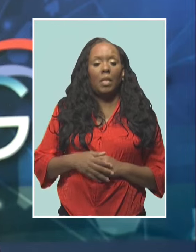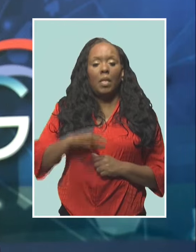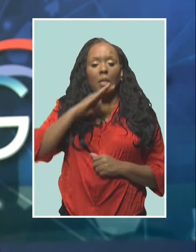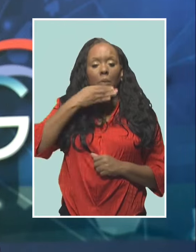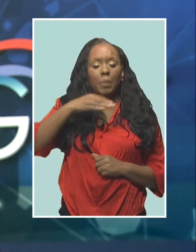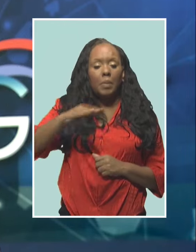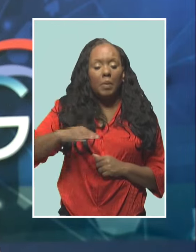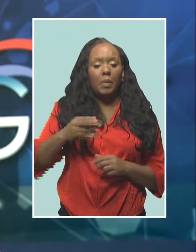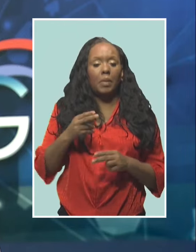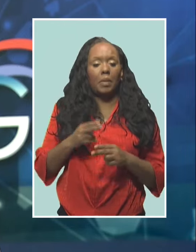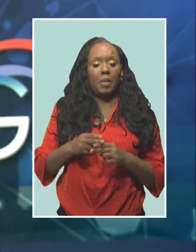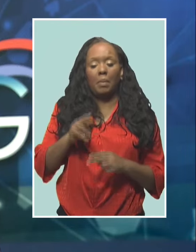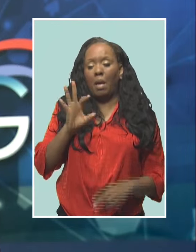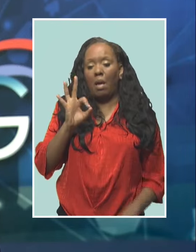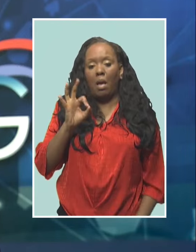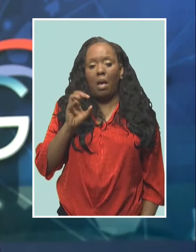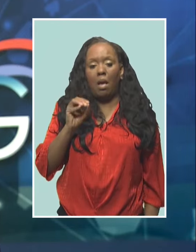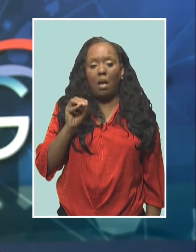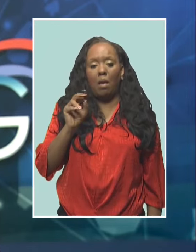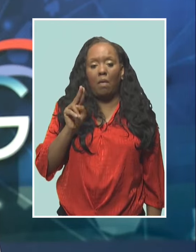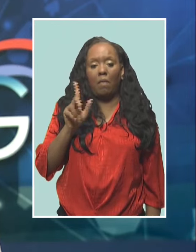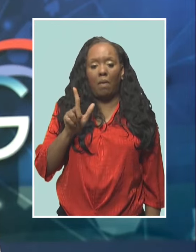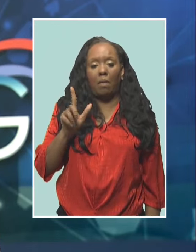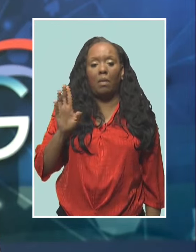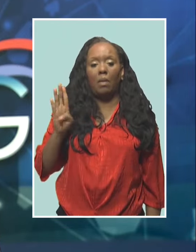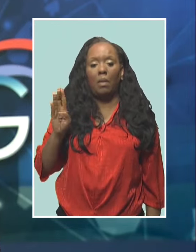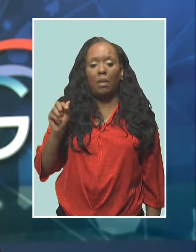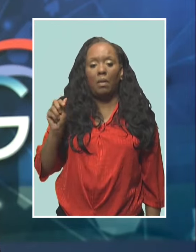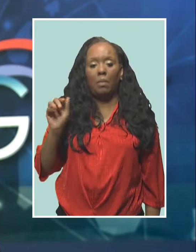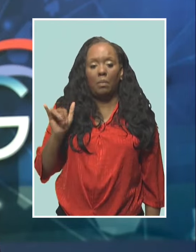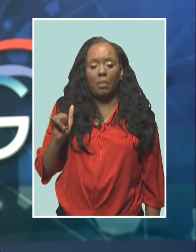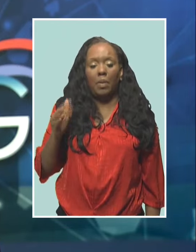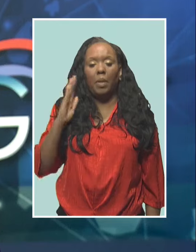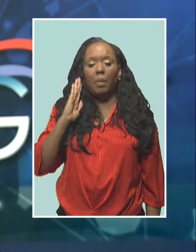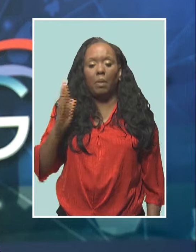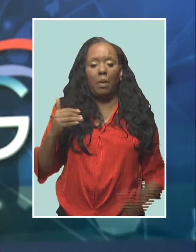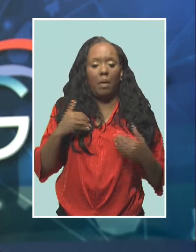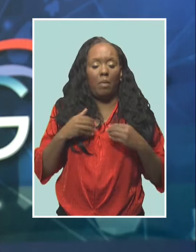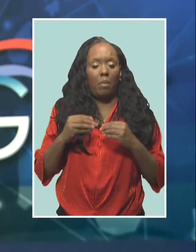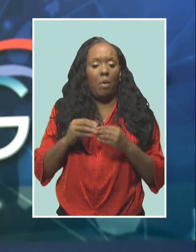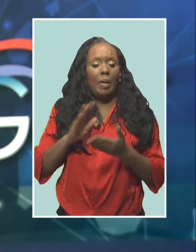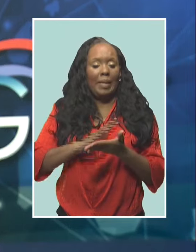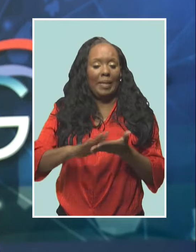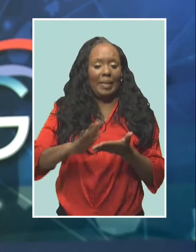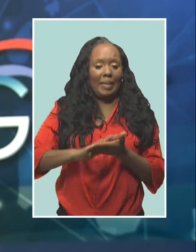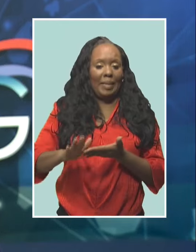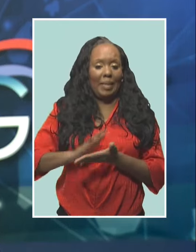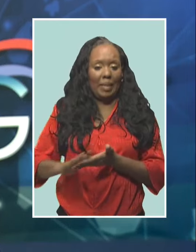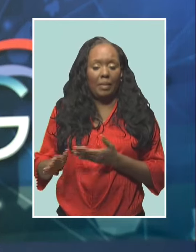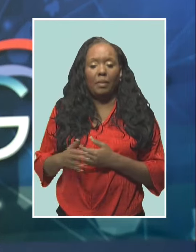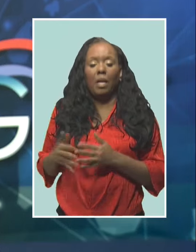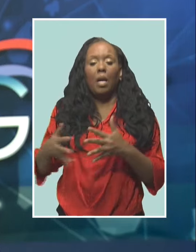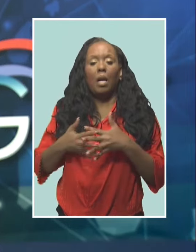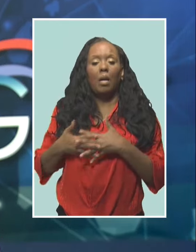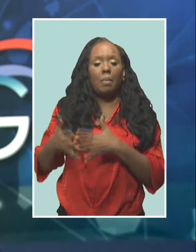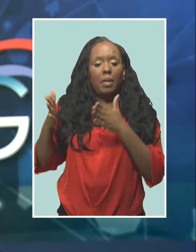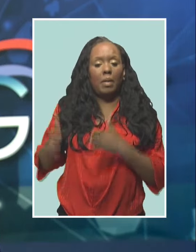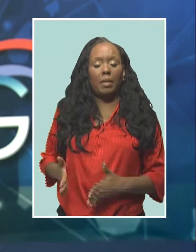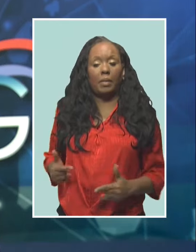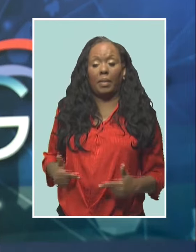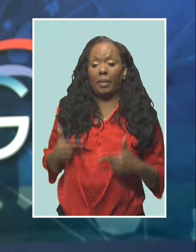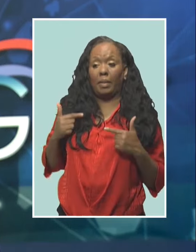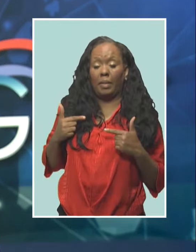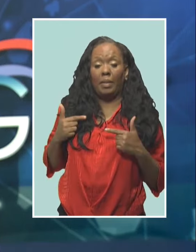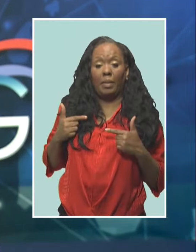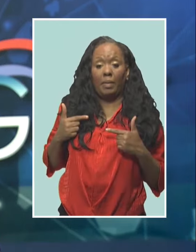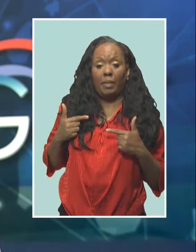brainchild of the MAP family living in Miami, in association with the Future Center Trust and the St. Philip's South Branch of the